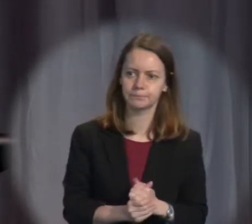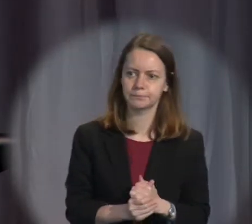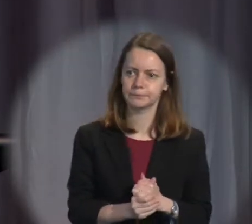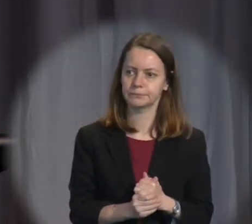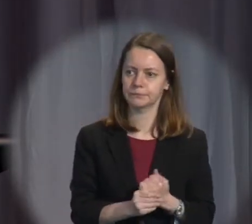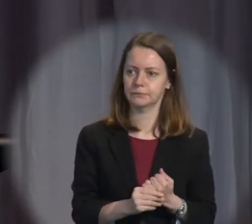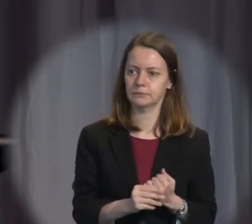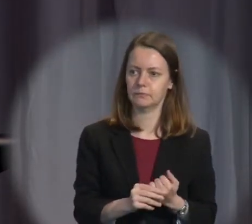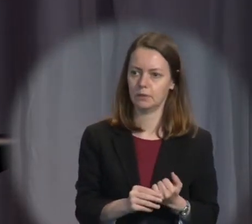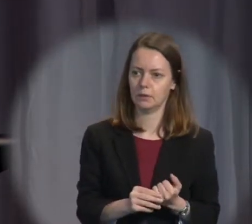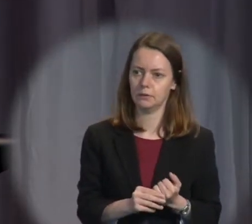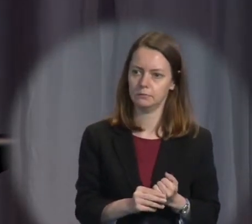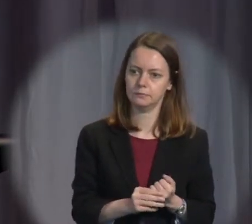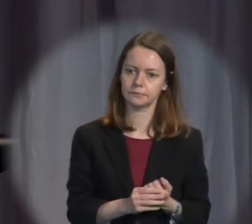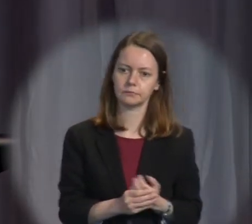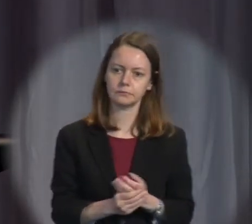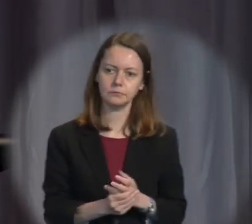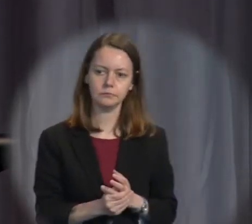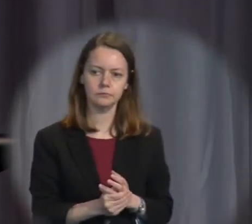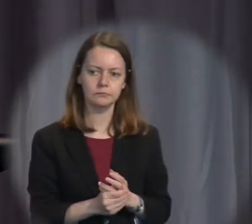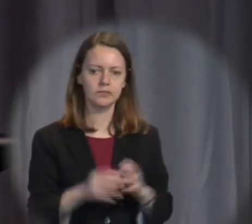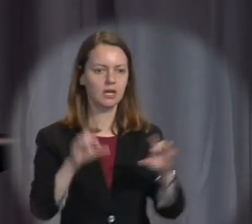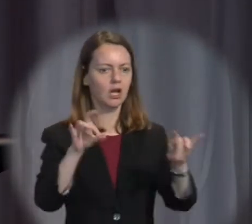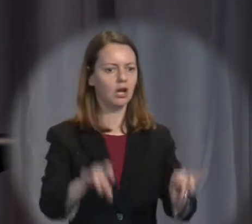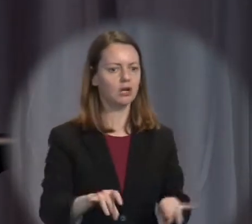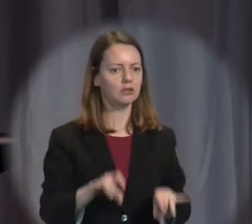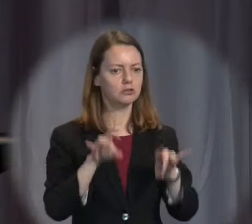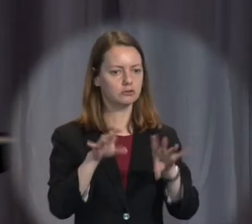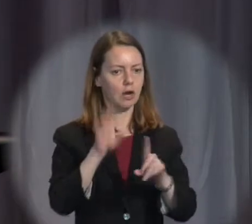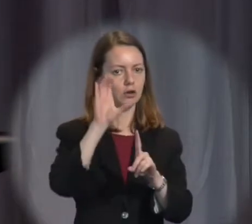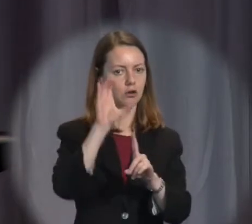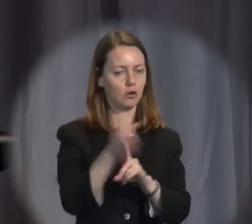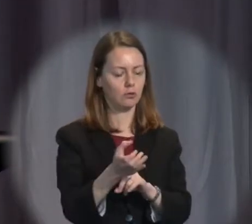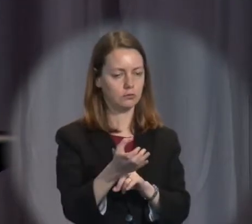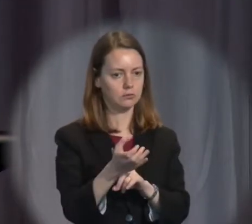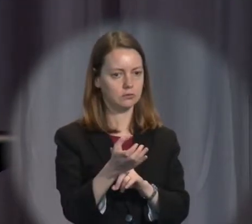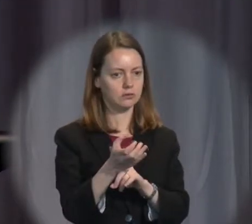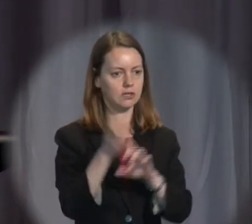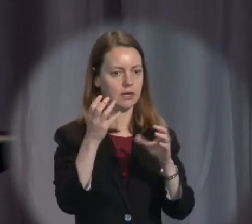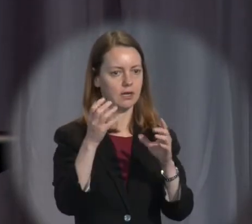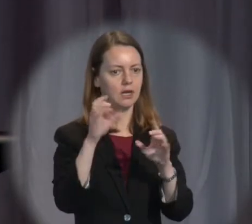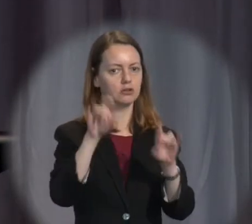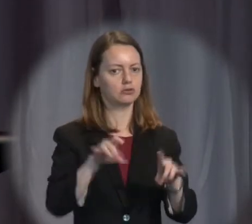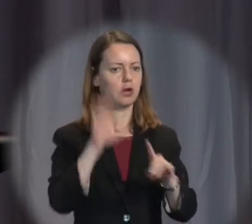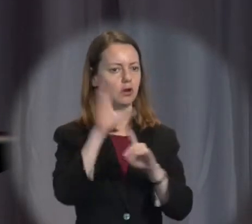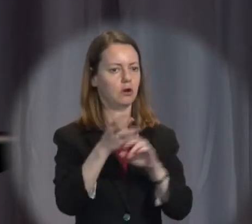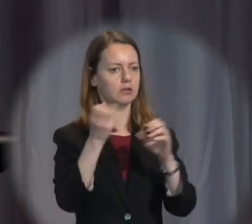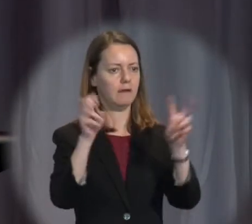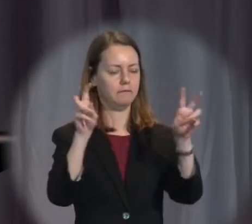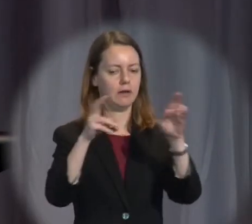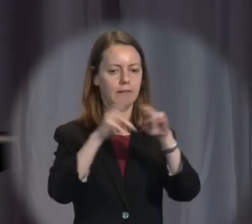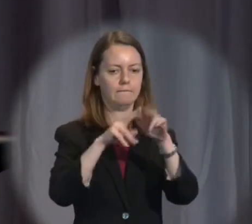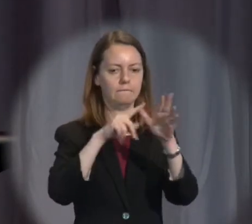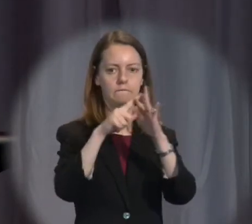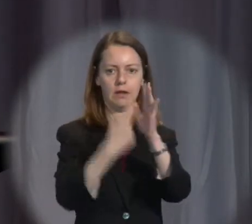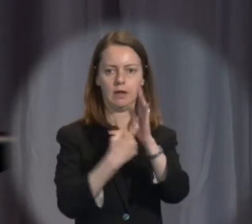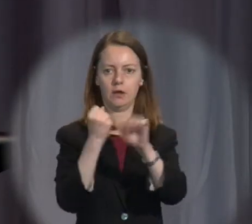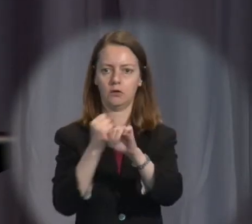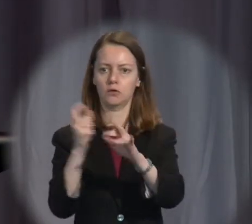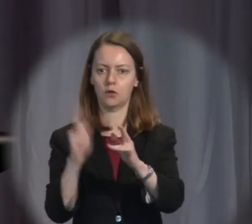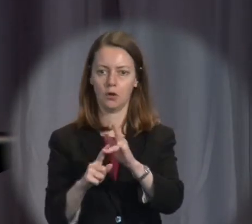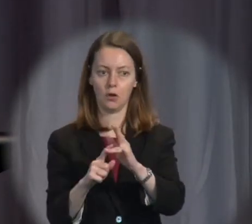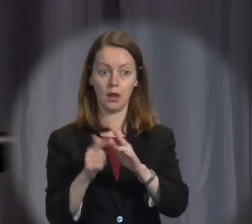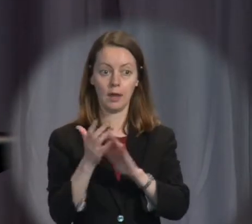important one, is the notion of a fair go. It's an Australian cliche but it makes the point that there's a cultural